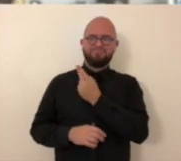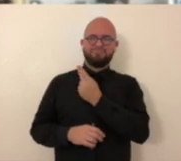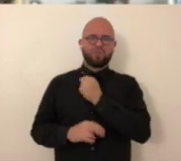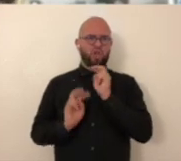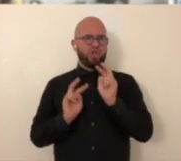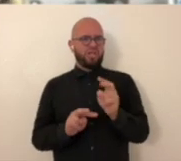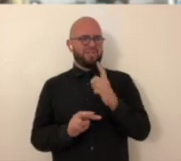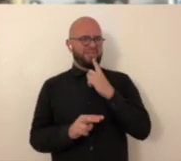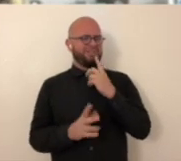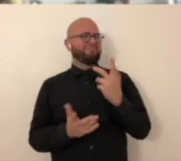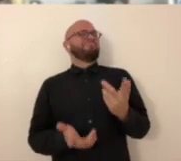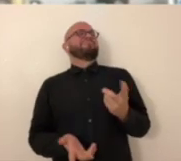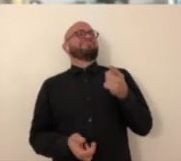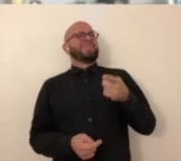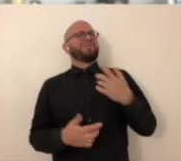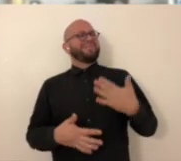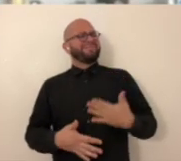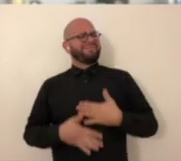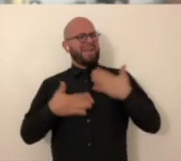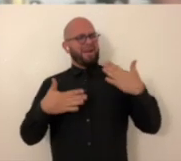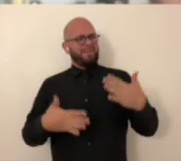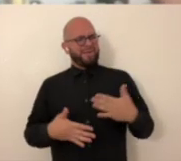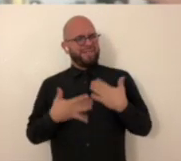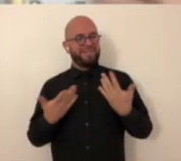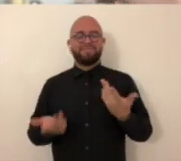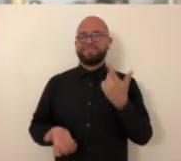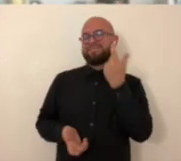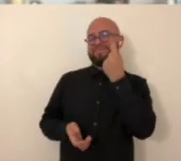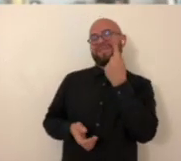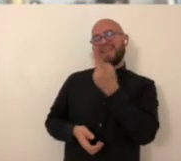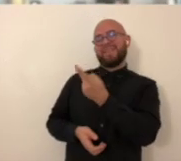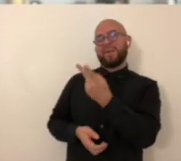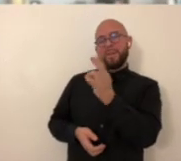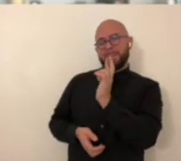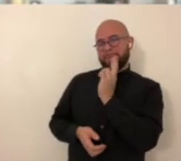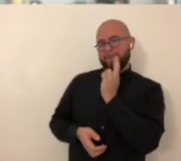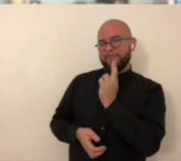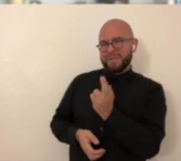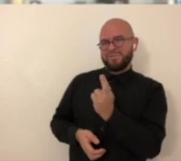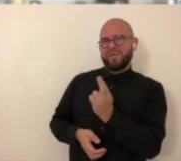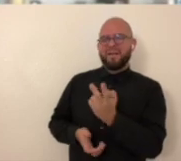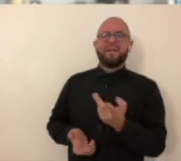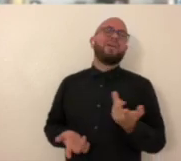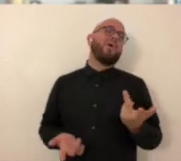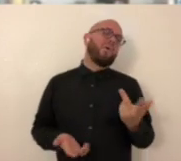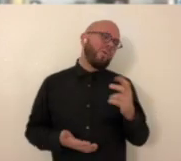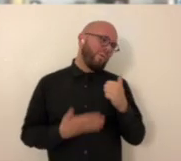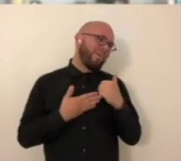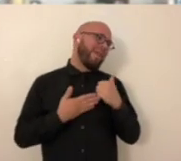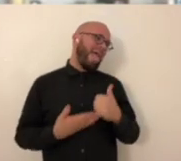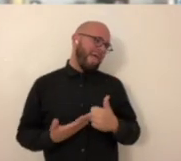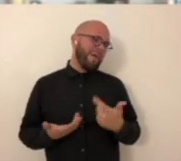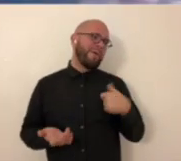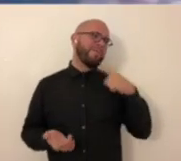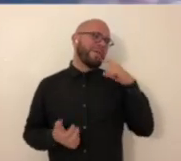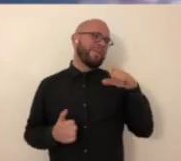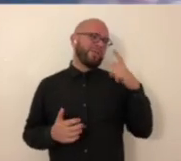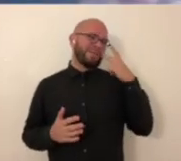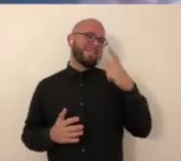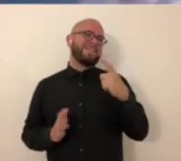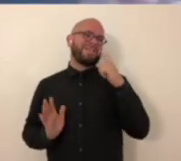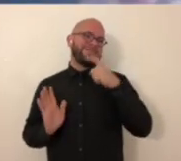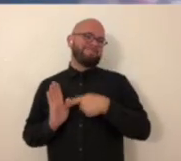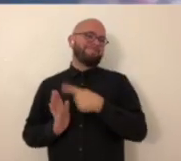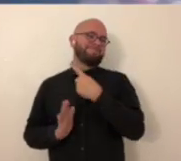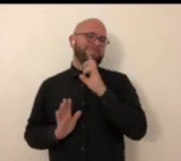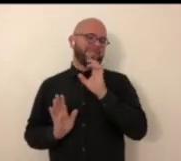This is one that Anthony and I looked at and was like, this is just so joyous. It's really lovely. Well, they're best friends, too. Well,